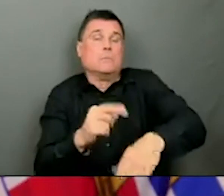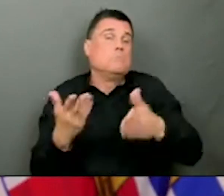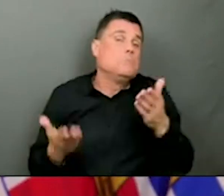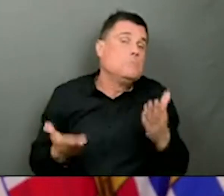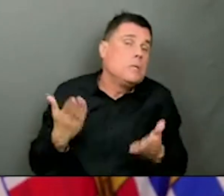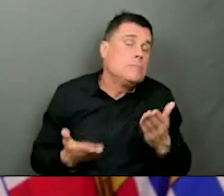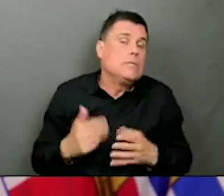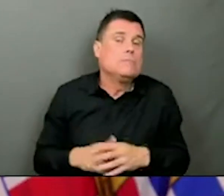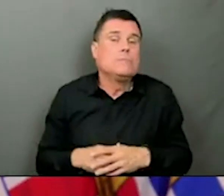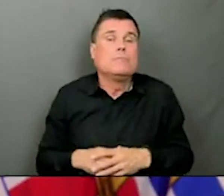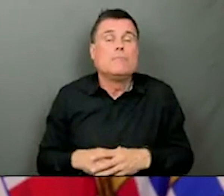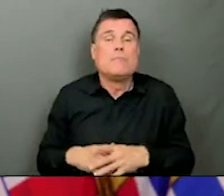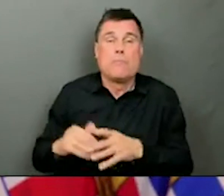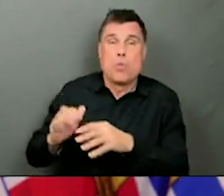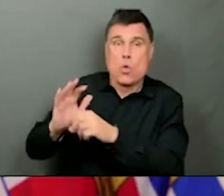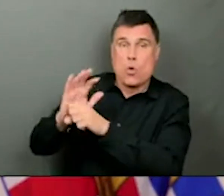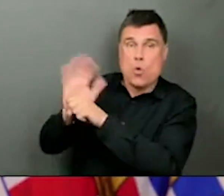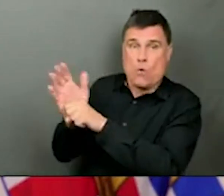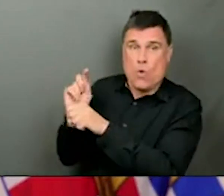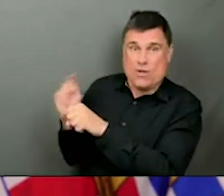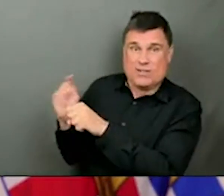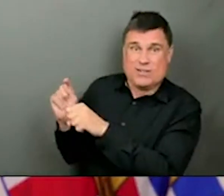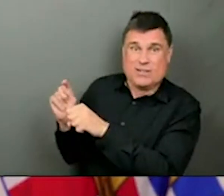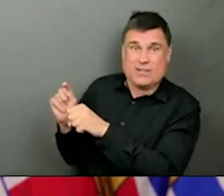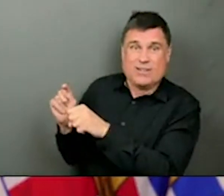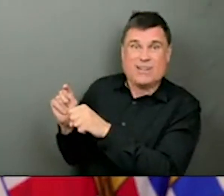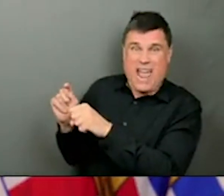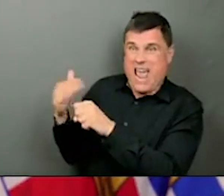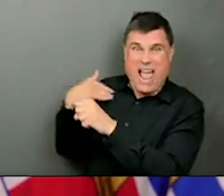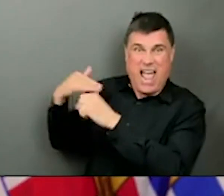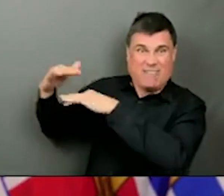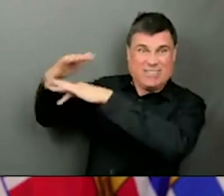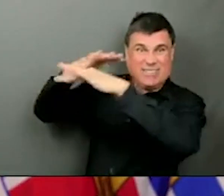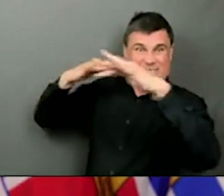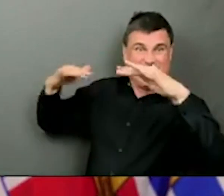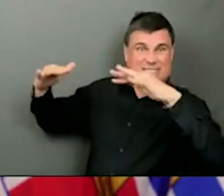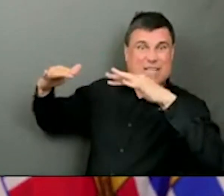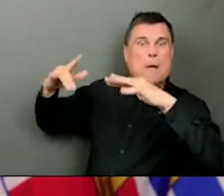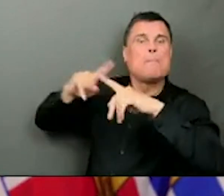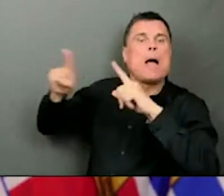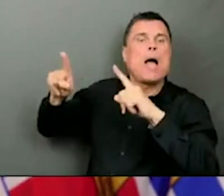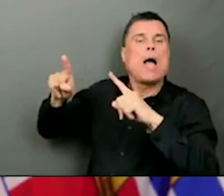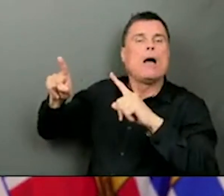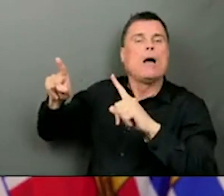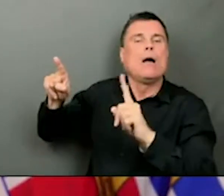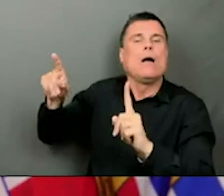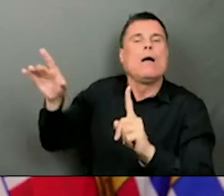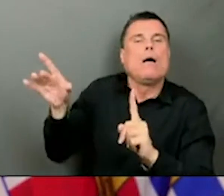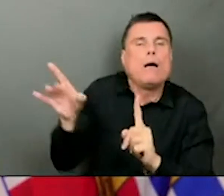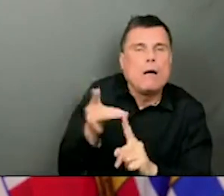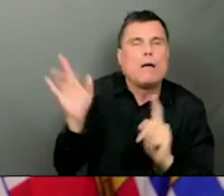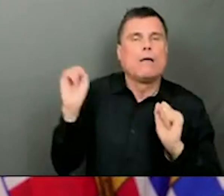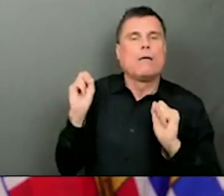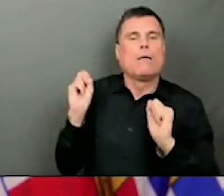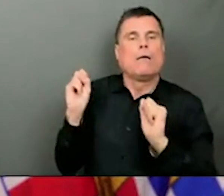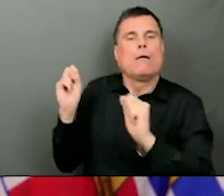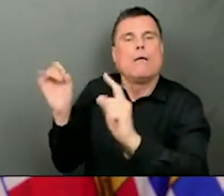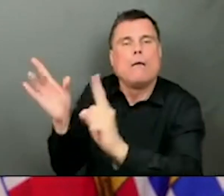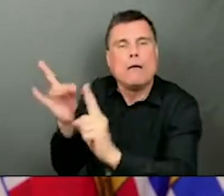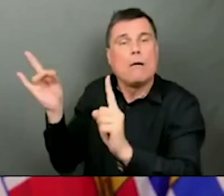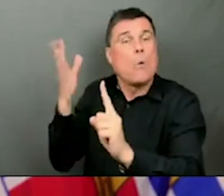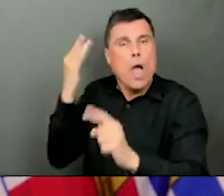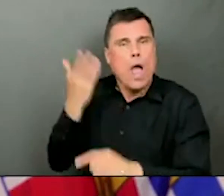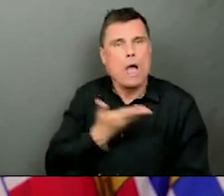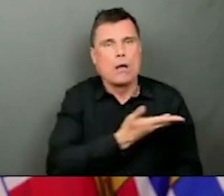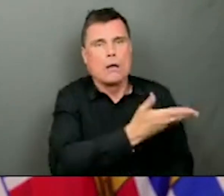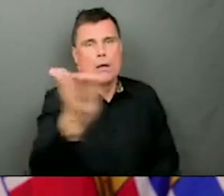that most people will be protected through immunization. So we won't have the same effects of hospitalizations and deaths that